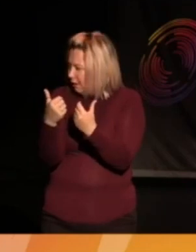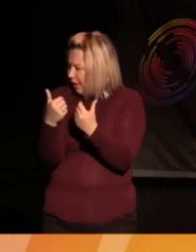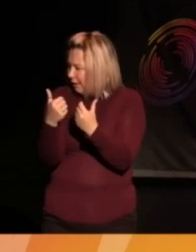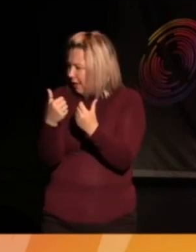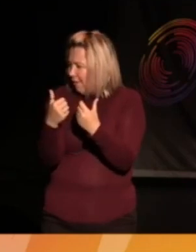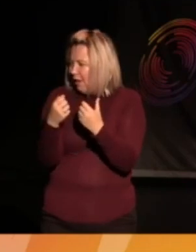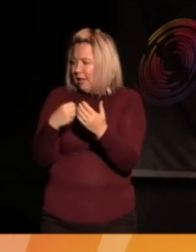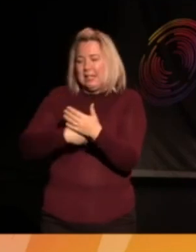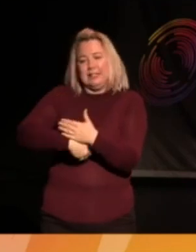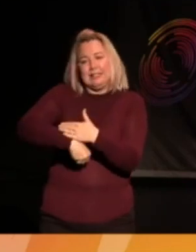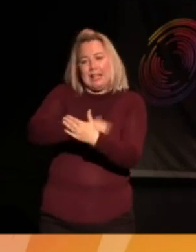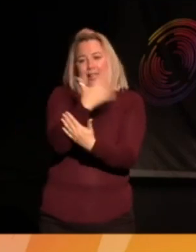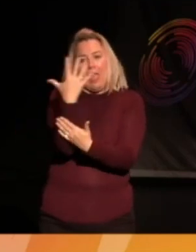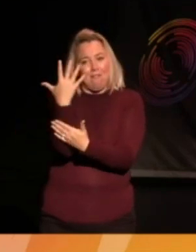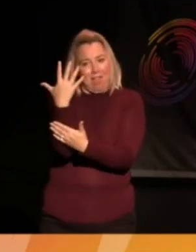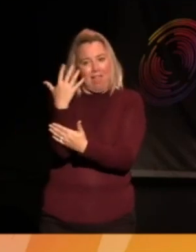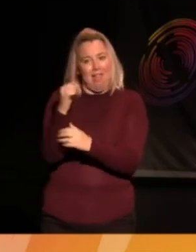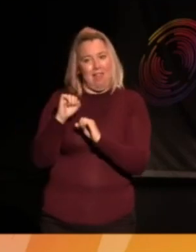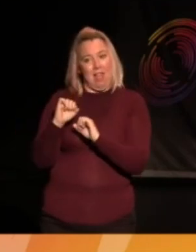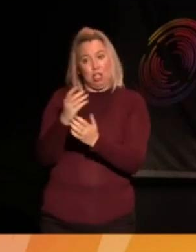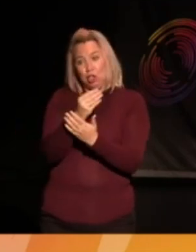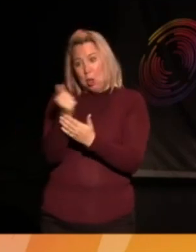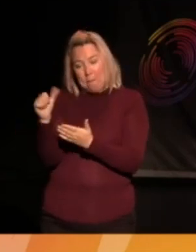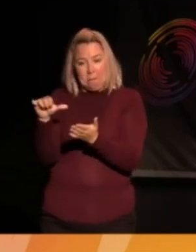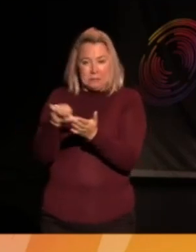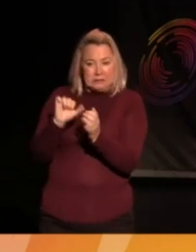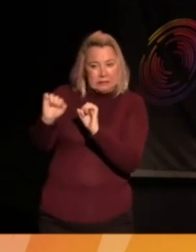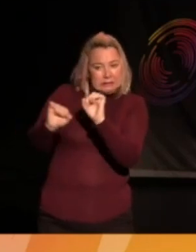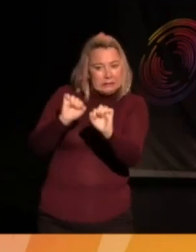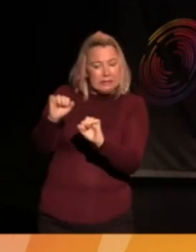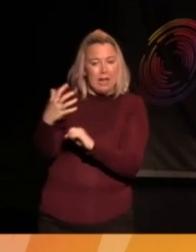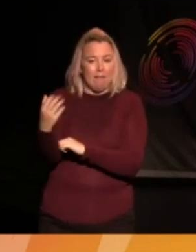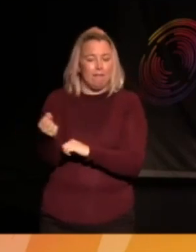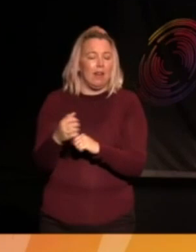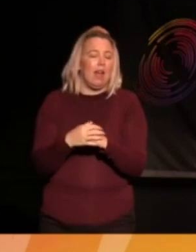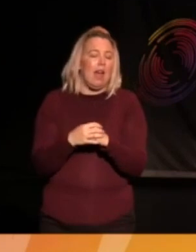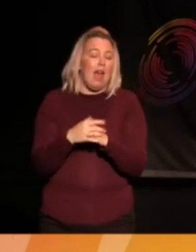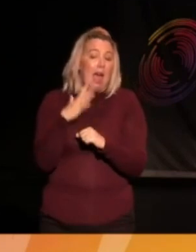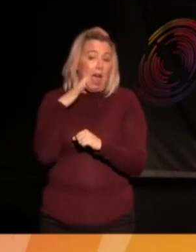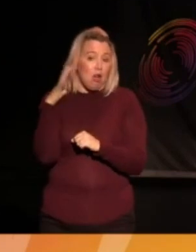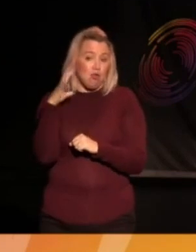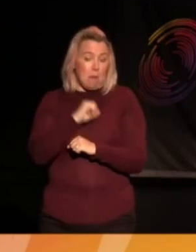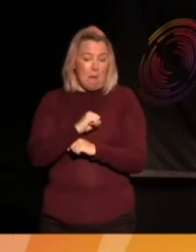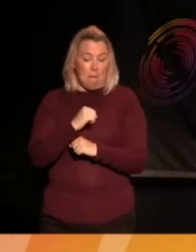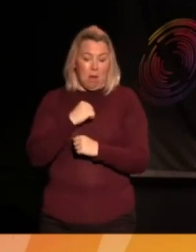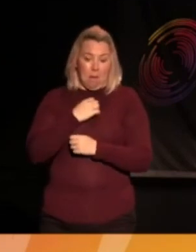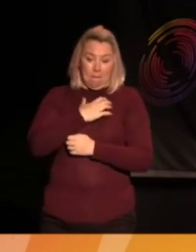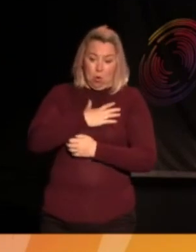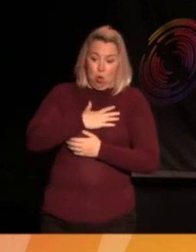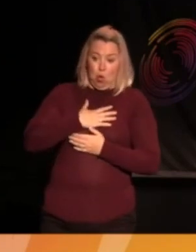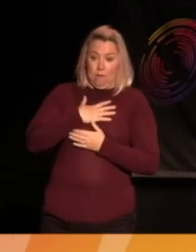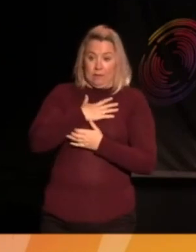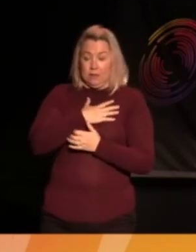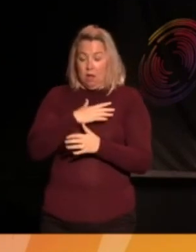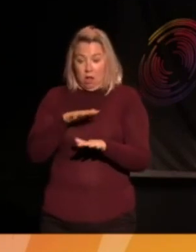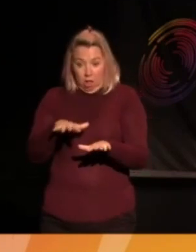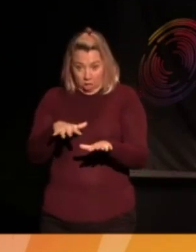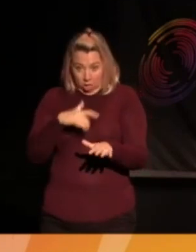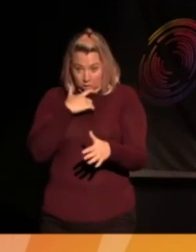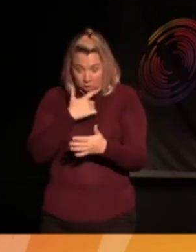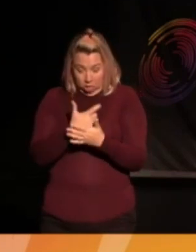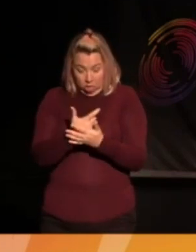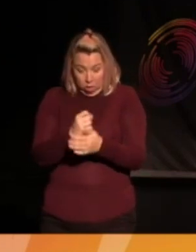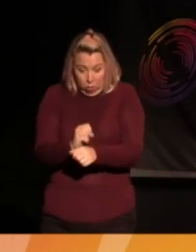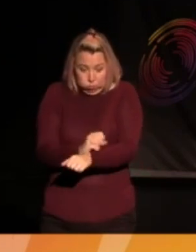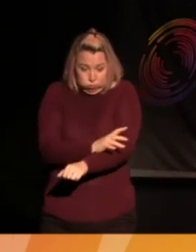would look there for inspiration. I remember being more moved anywhere in the world